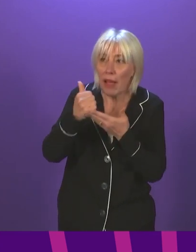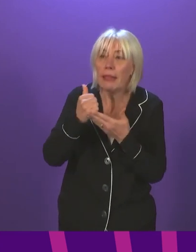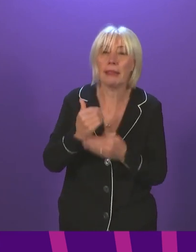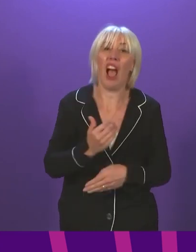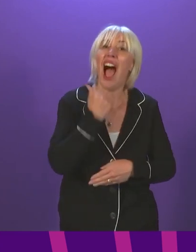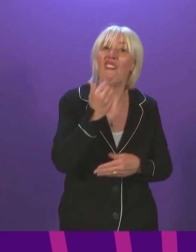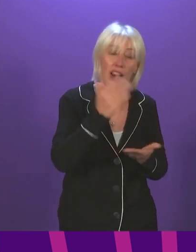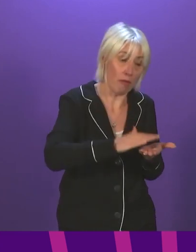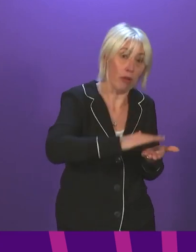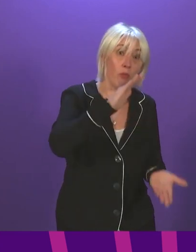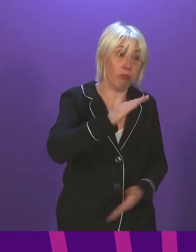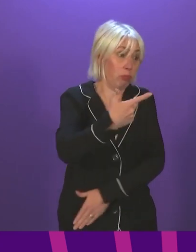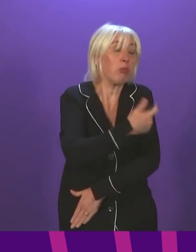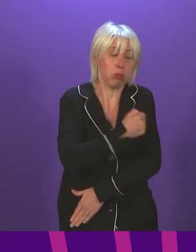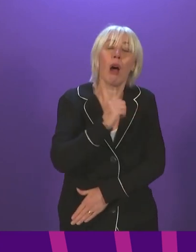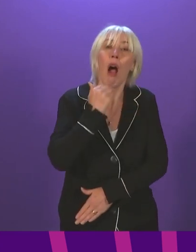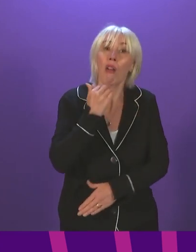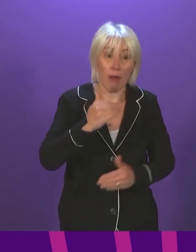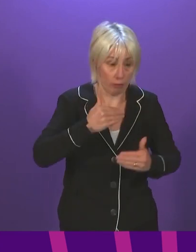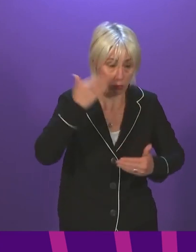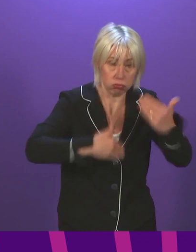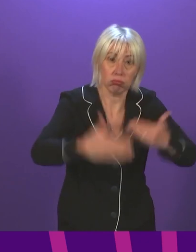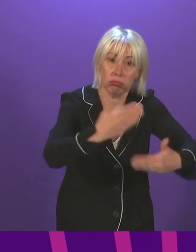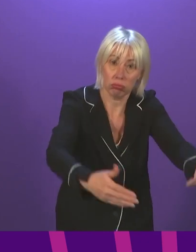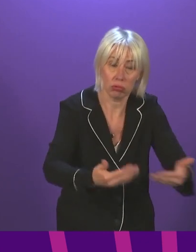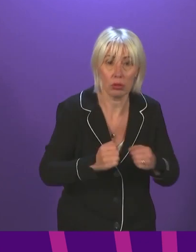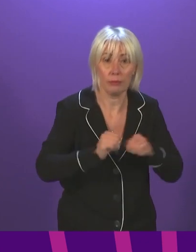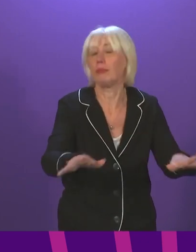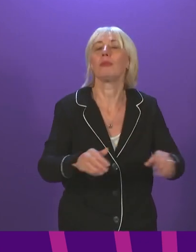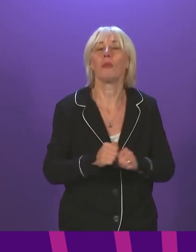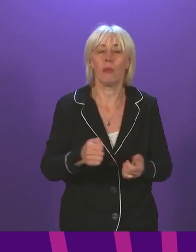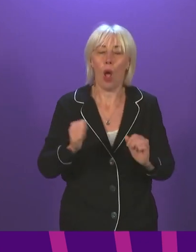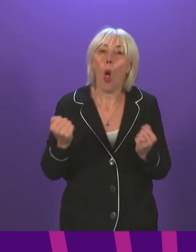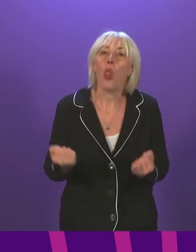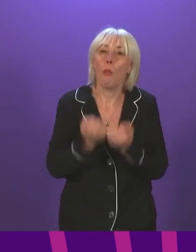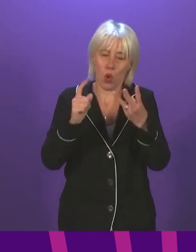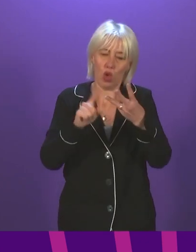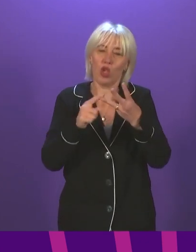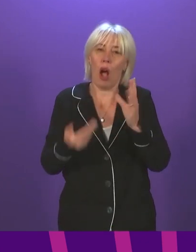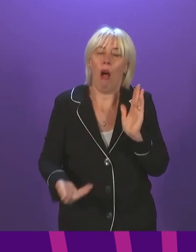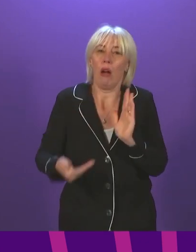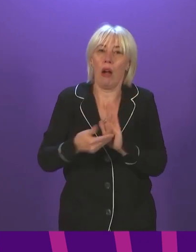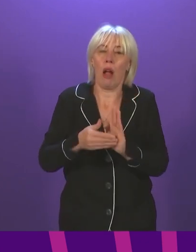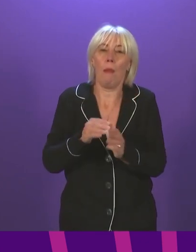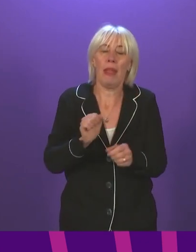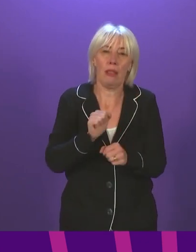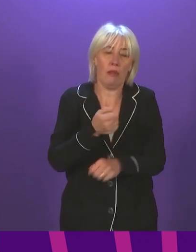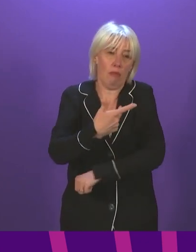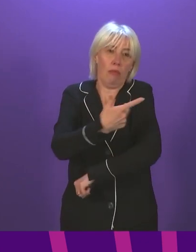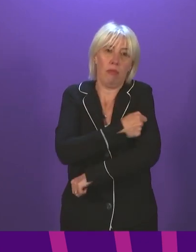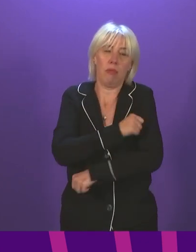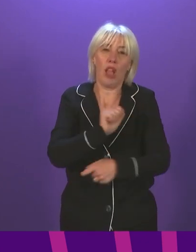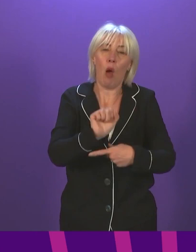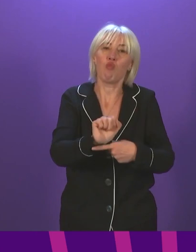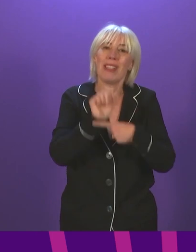ahead with this. The booster programme is intended to prolong the protection that vaccines provide against severe Covid